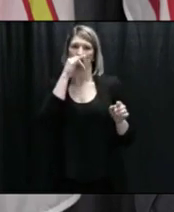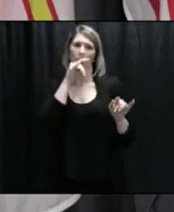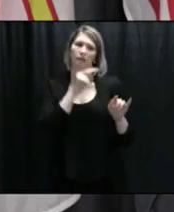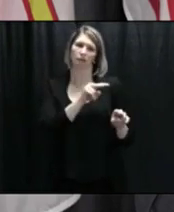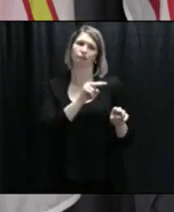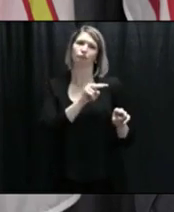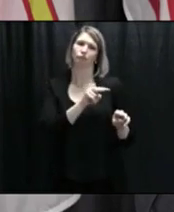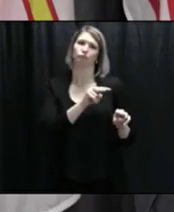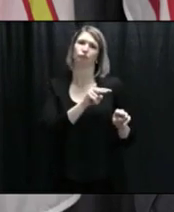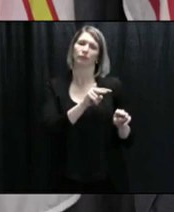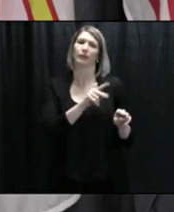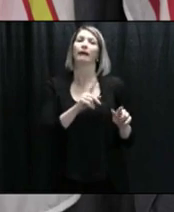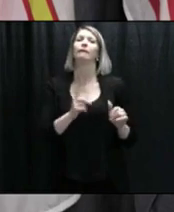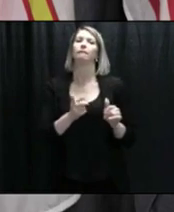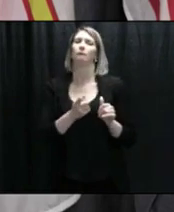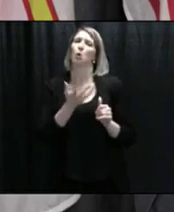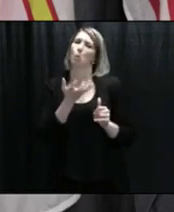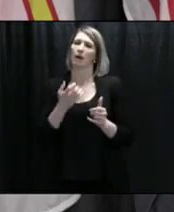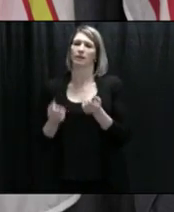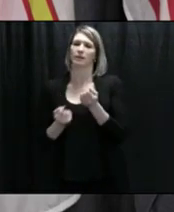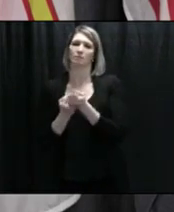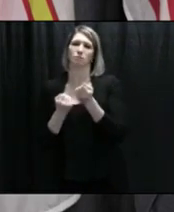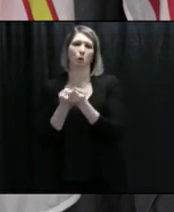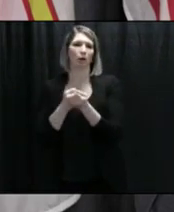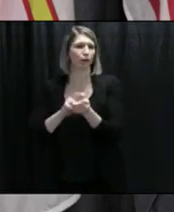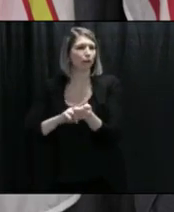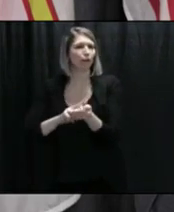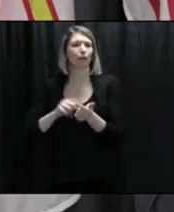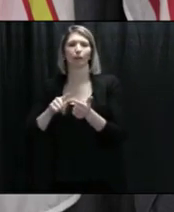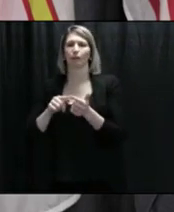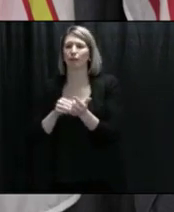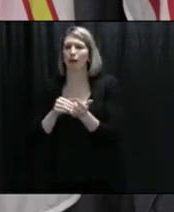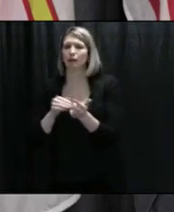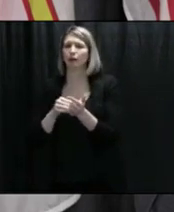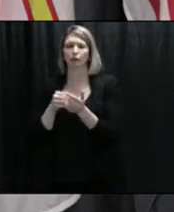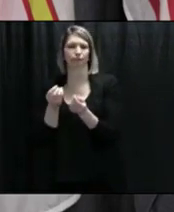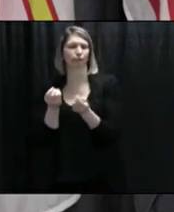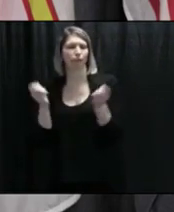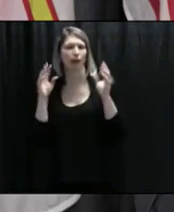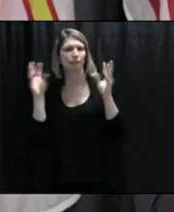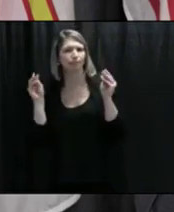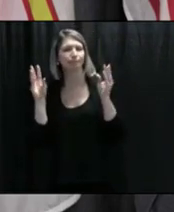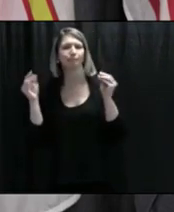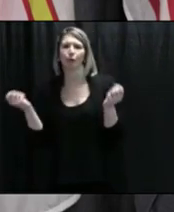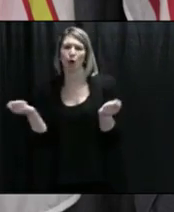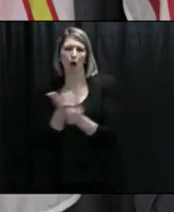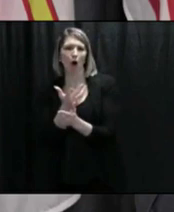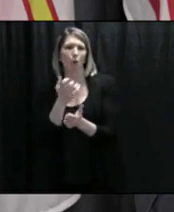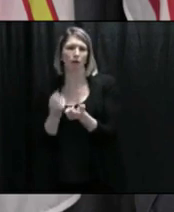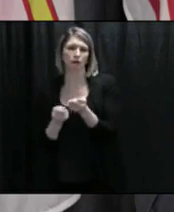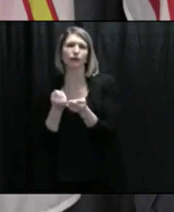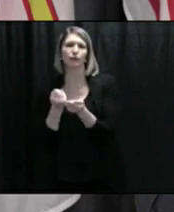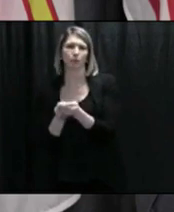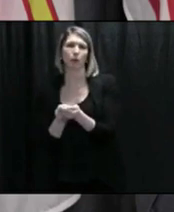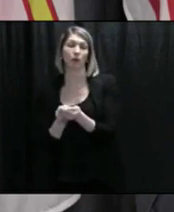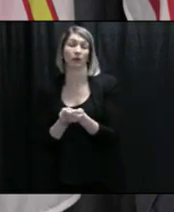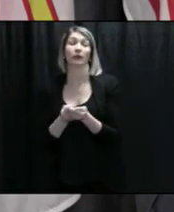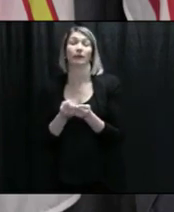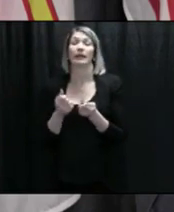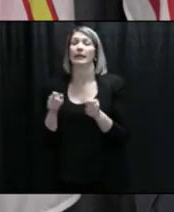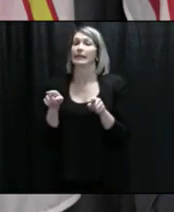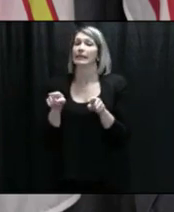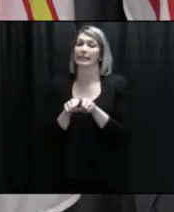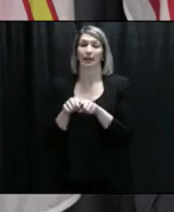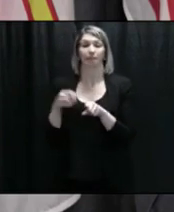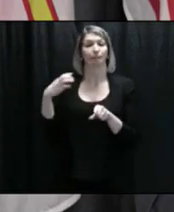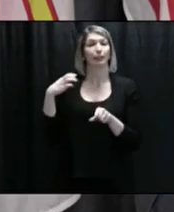support the essential workers, as Dr. Hagee and Minister Hagee and Dr. Fitzgerald said many times, this is not going to be